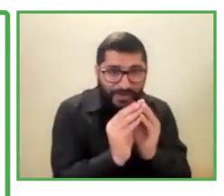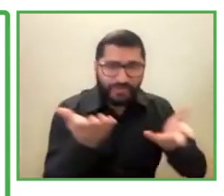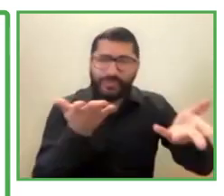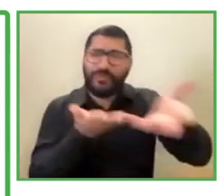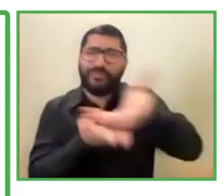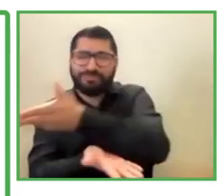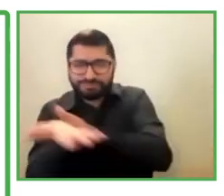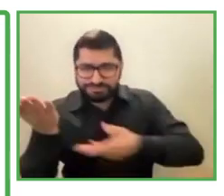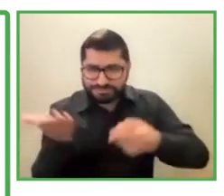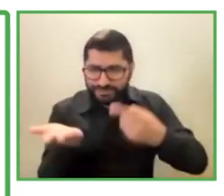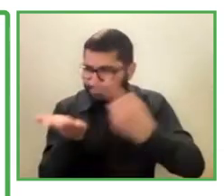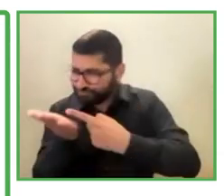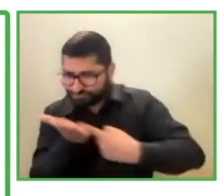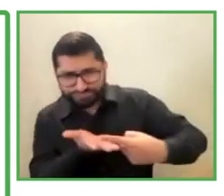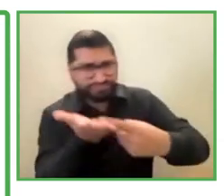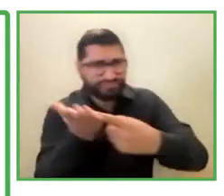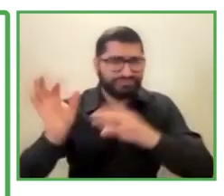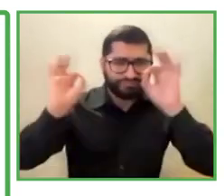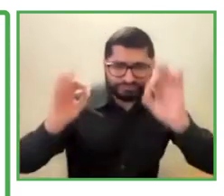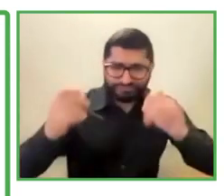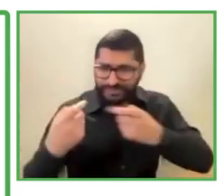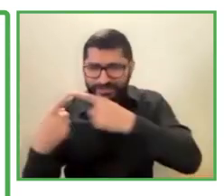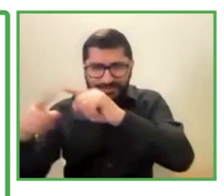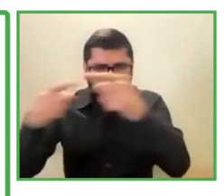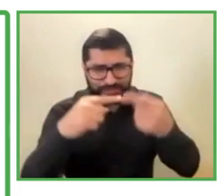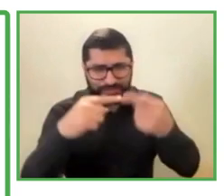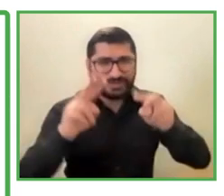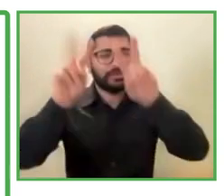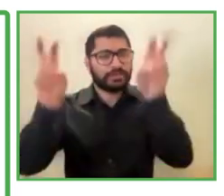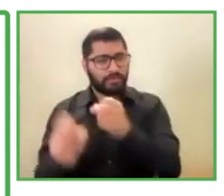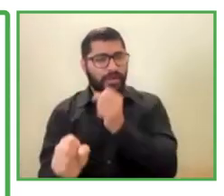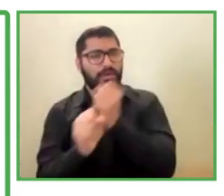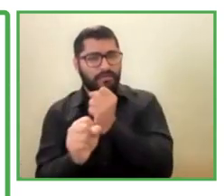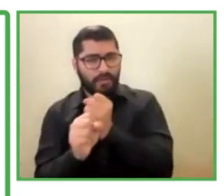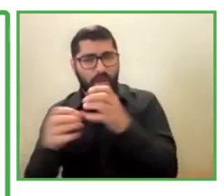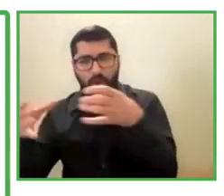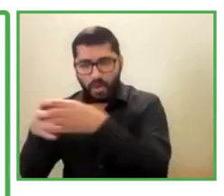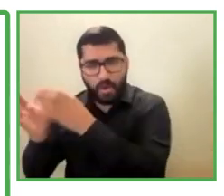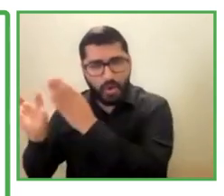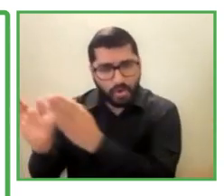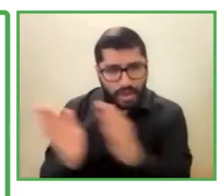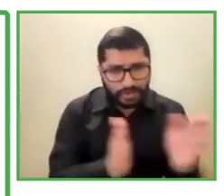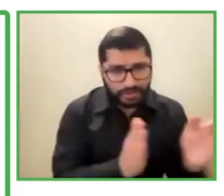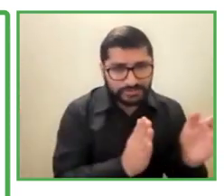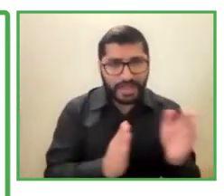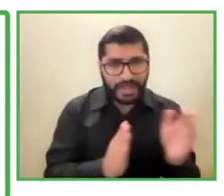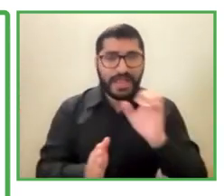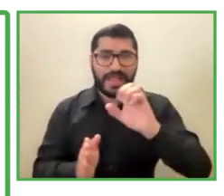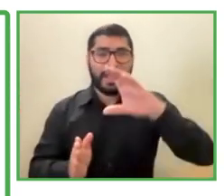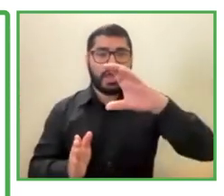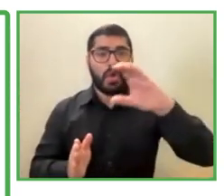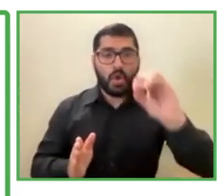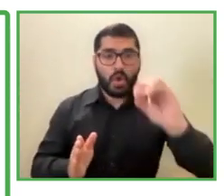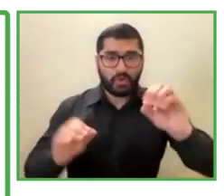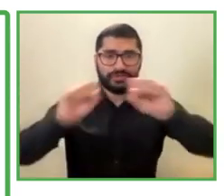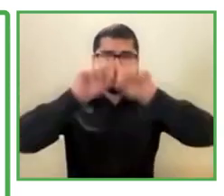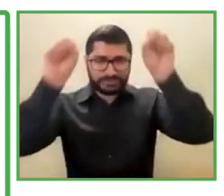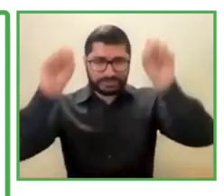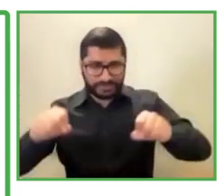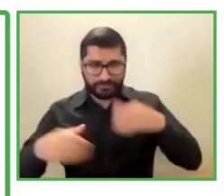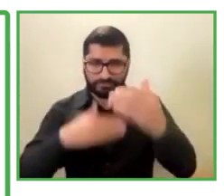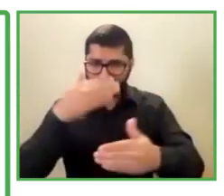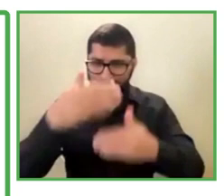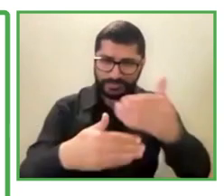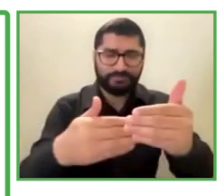ecosystem to get it right. Like, for example, right now we are running a particular program called Bench Program for